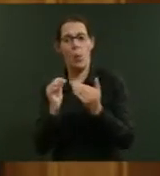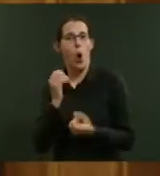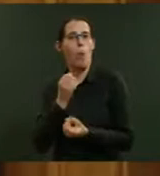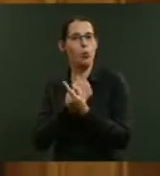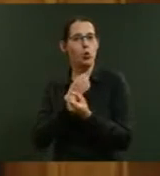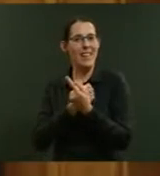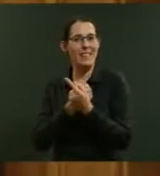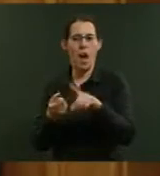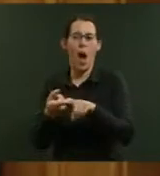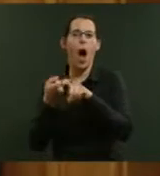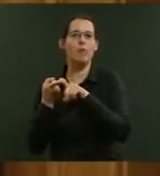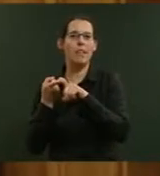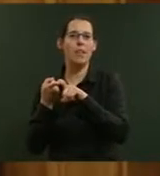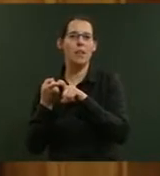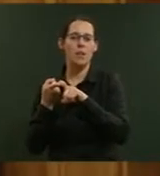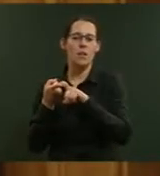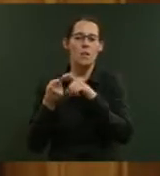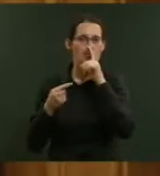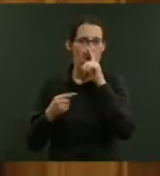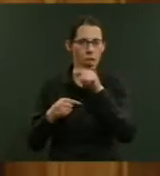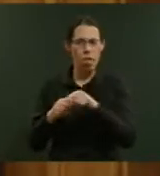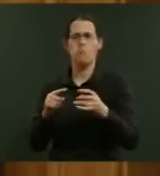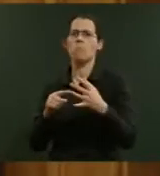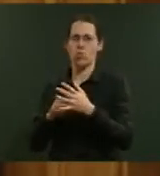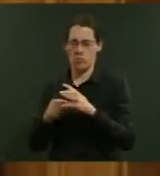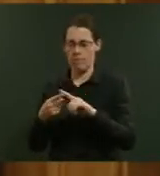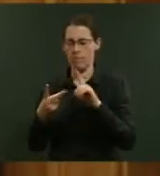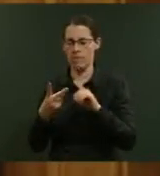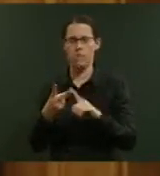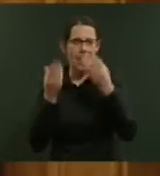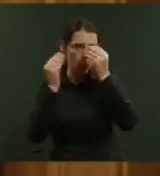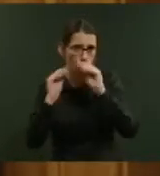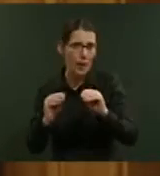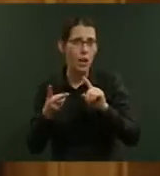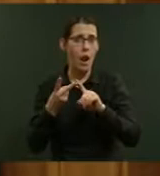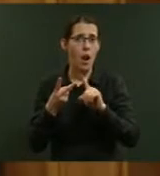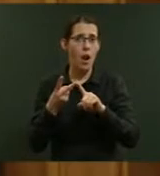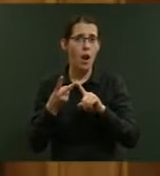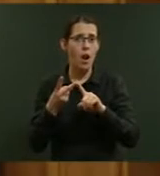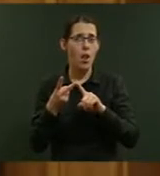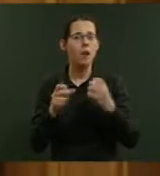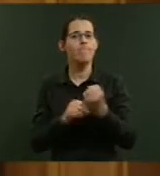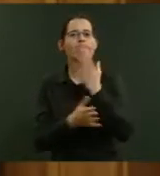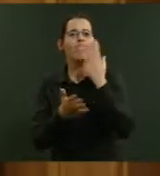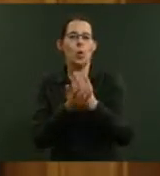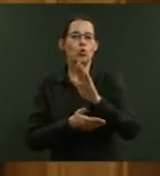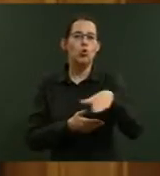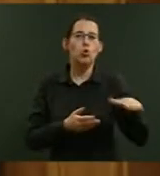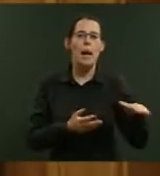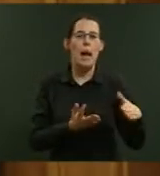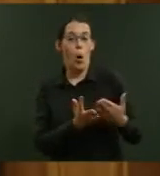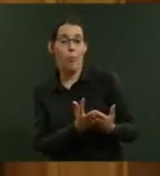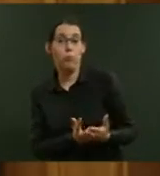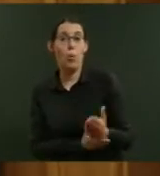in hiring practices that is incredibly important. Education, ensuring that children coming through our